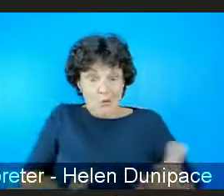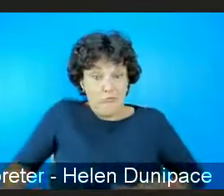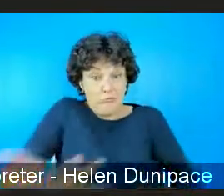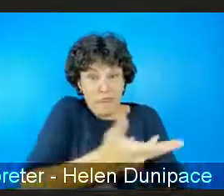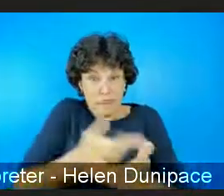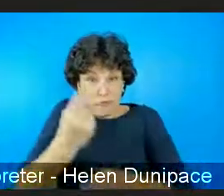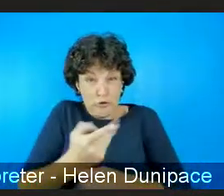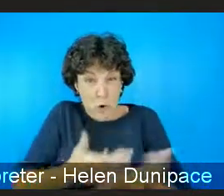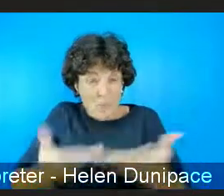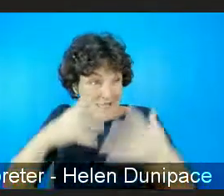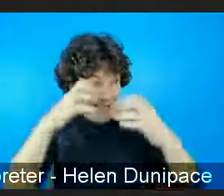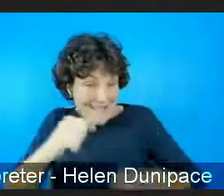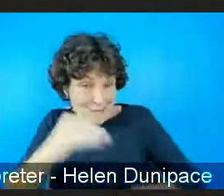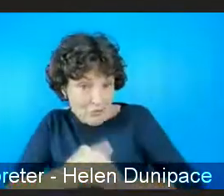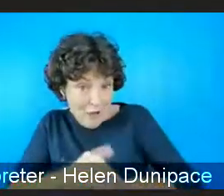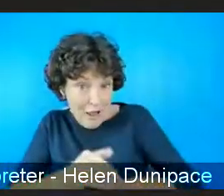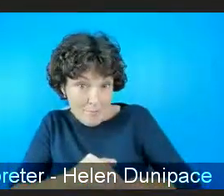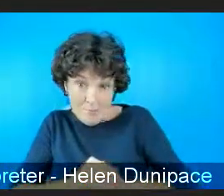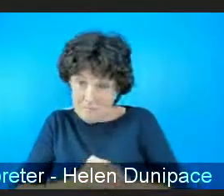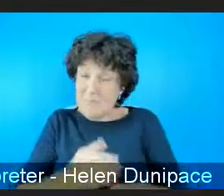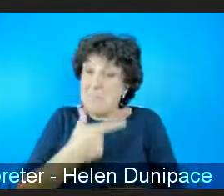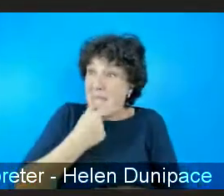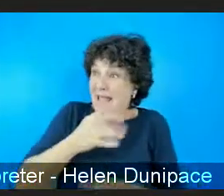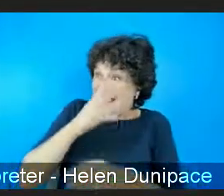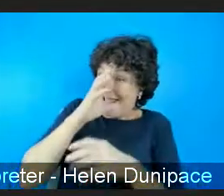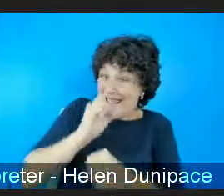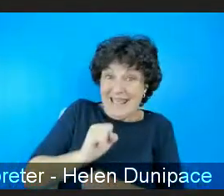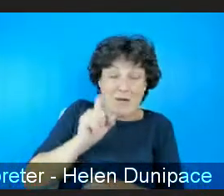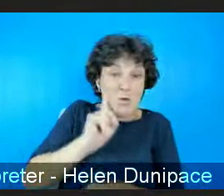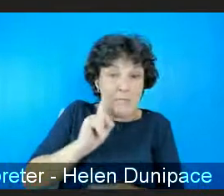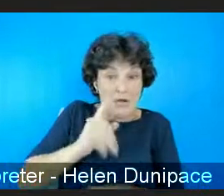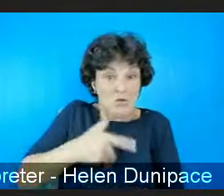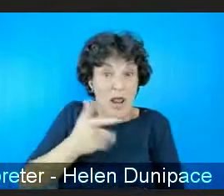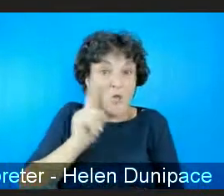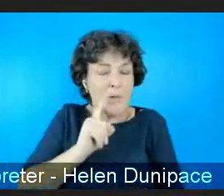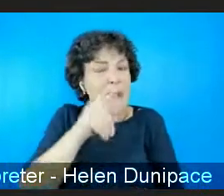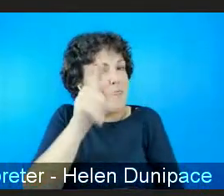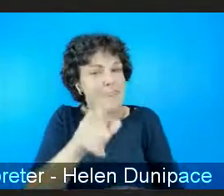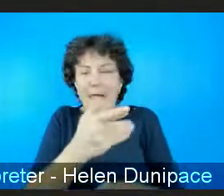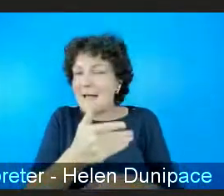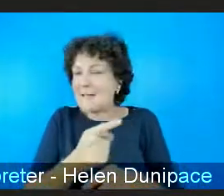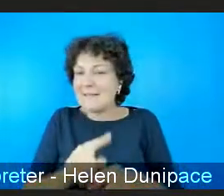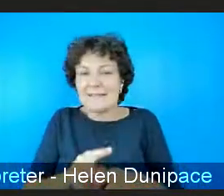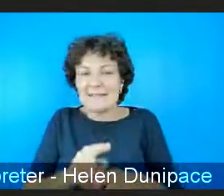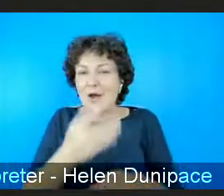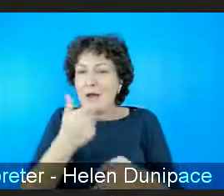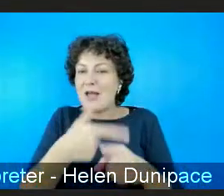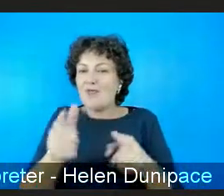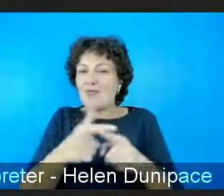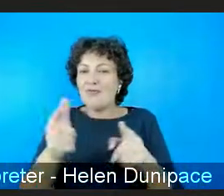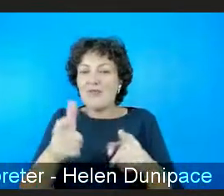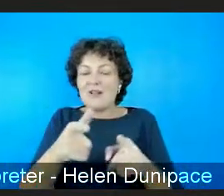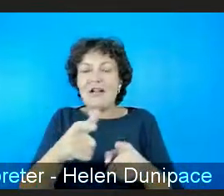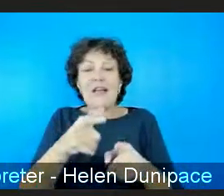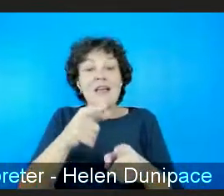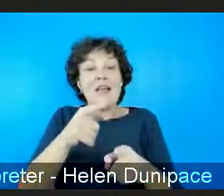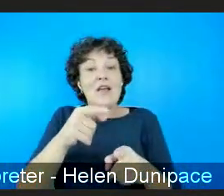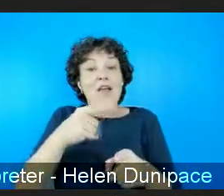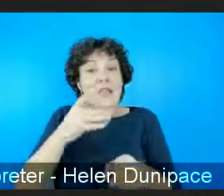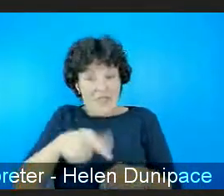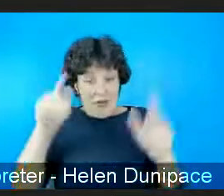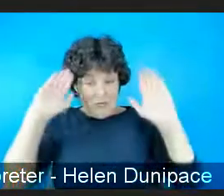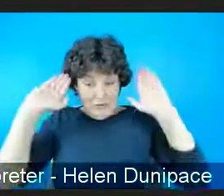and hate crime are in a much narrower framework than what we really need and then what we need to do